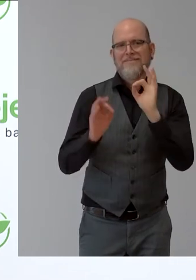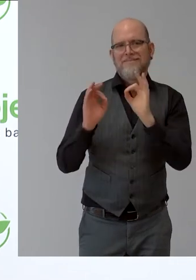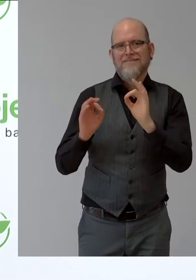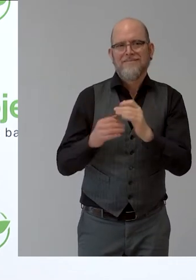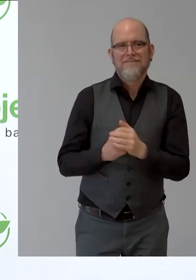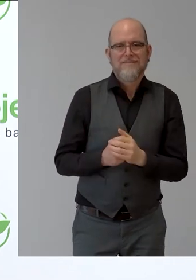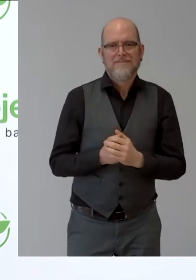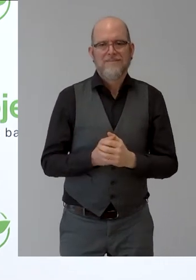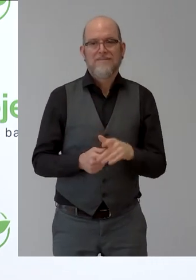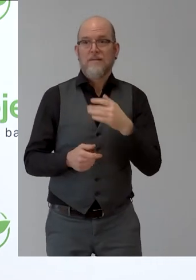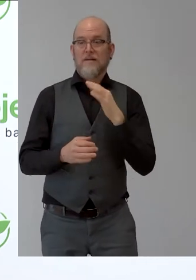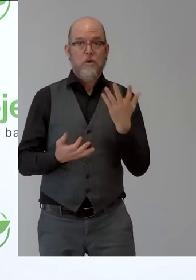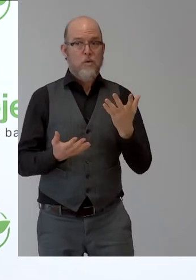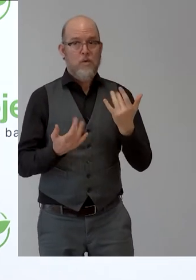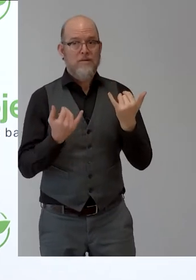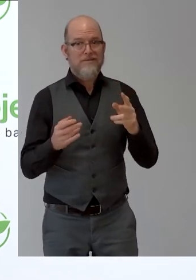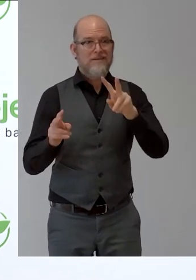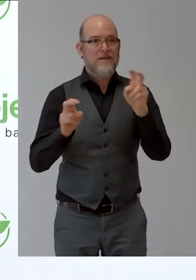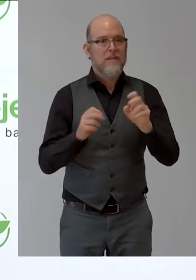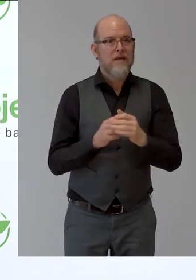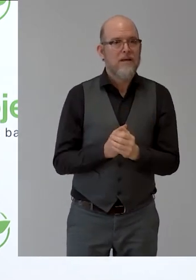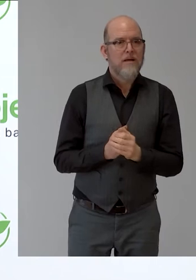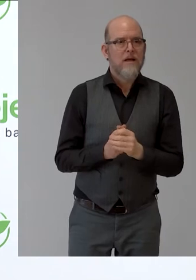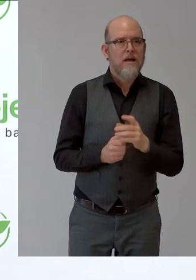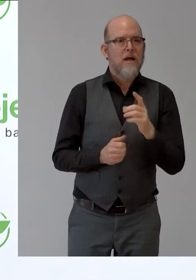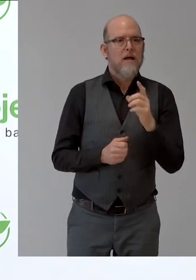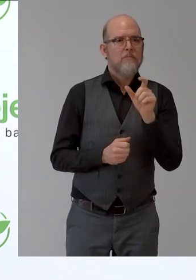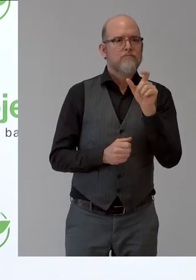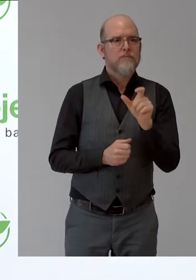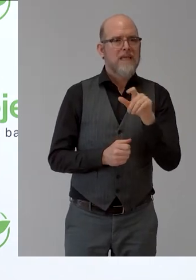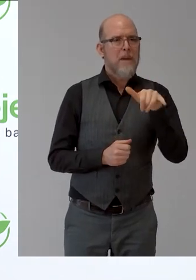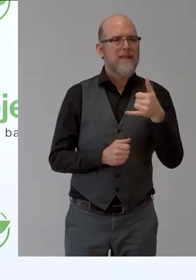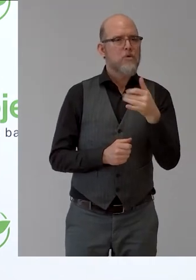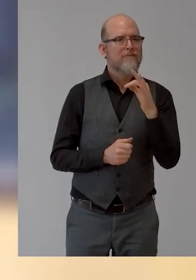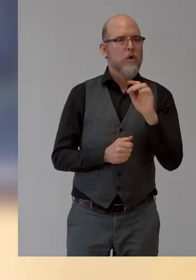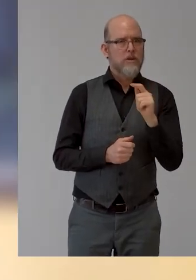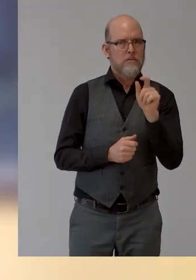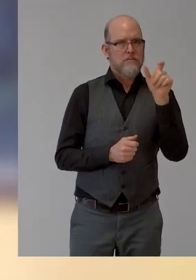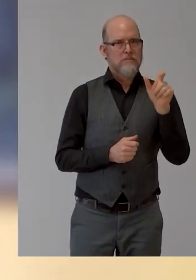Jaipur foot rehabilitation center and the Jaipur foot organization. Welcome Puja.